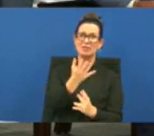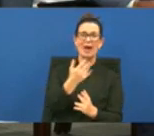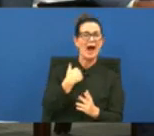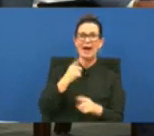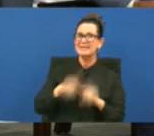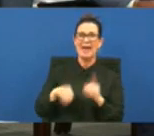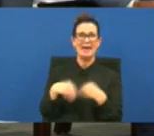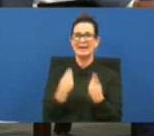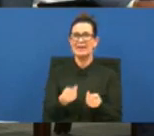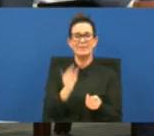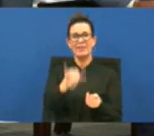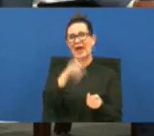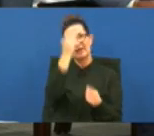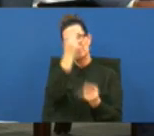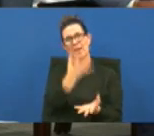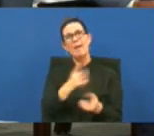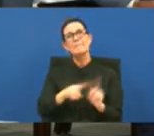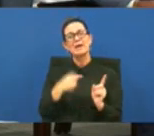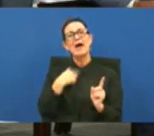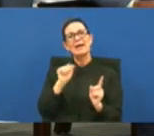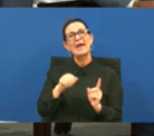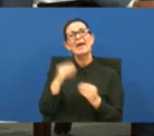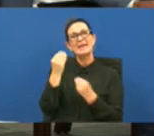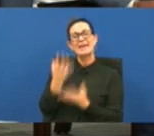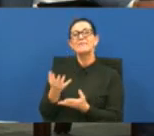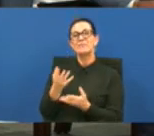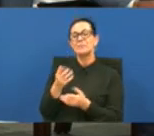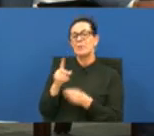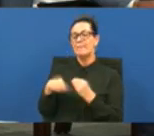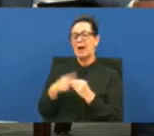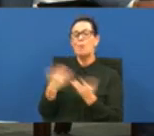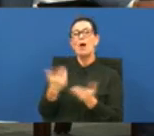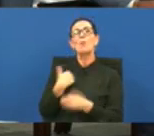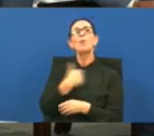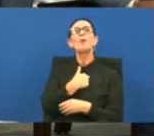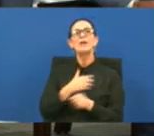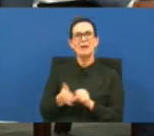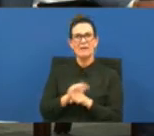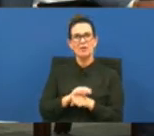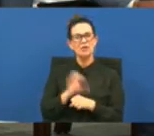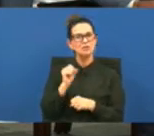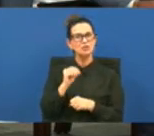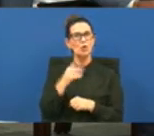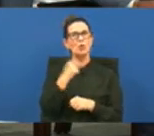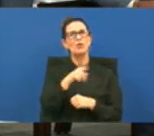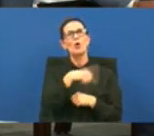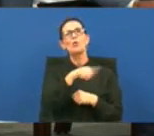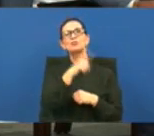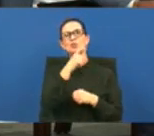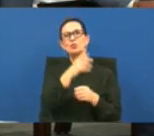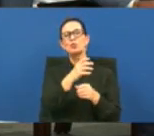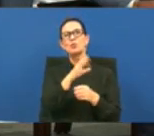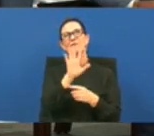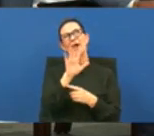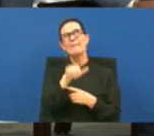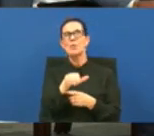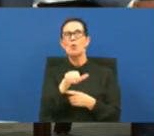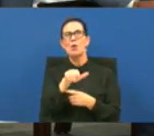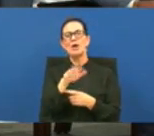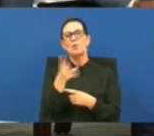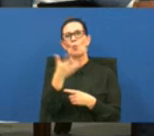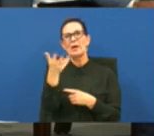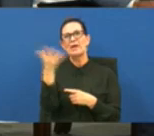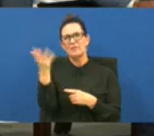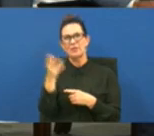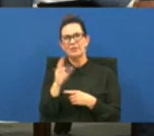that information but i can tell you about the person for the people that we cover so indigent population of ones and get the five point whatever to supplement